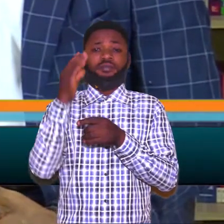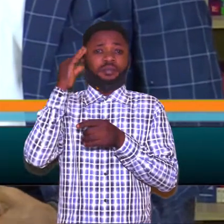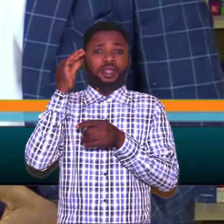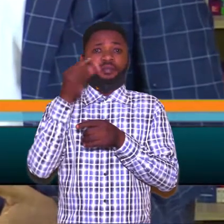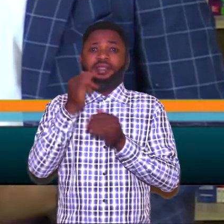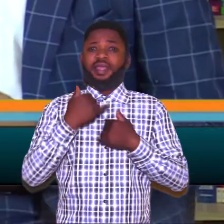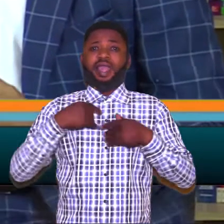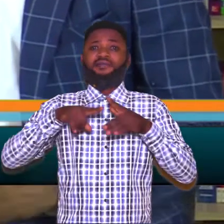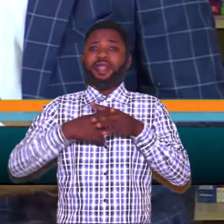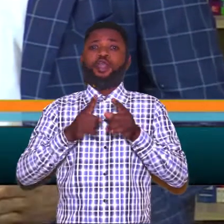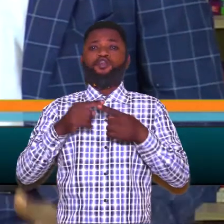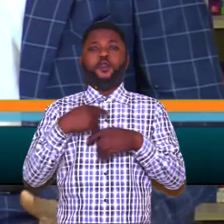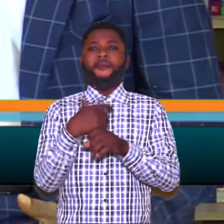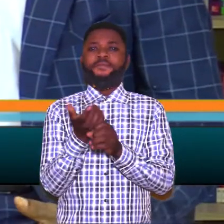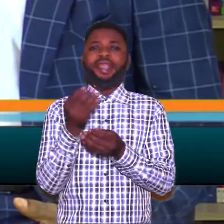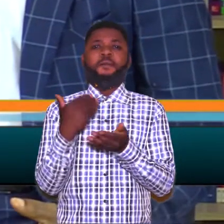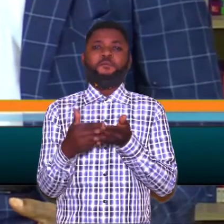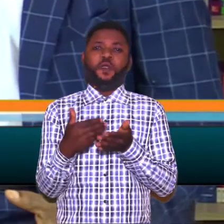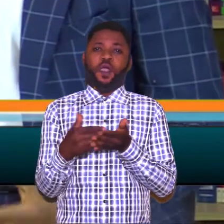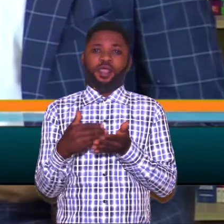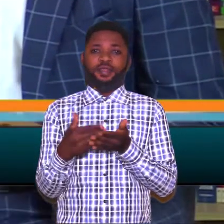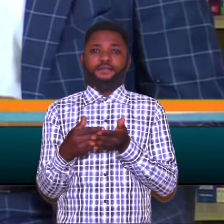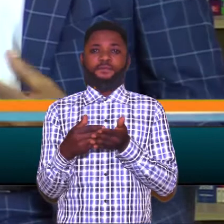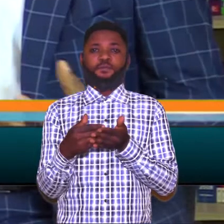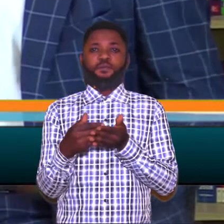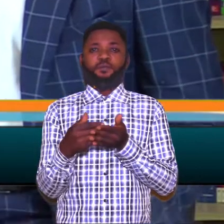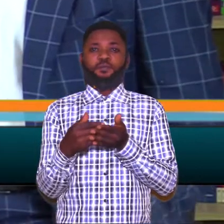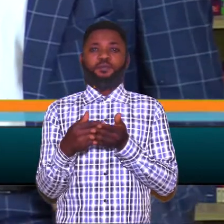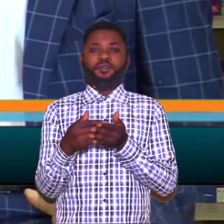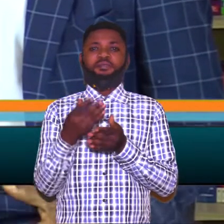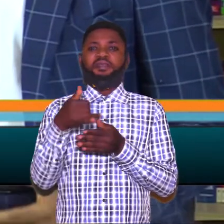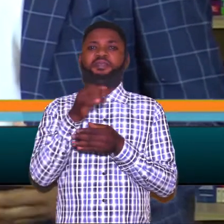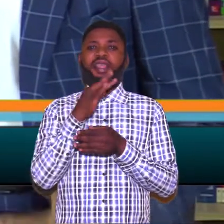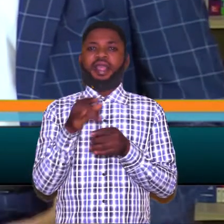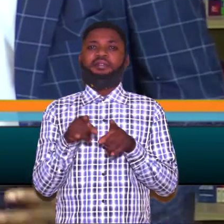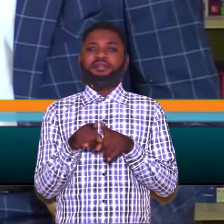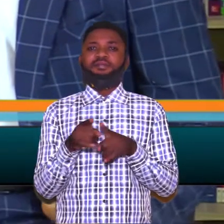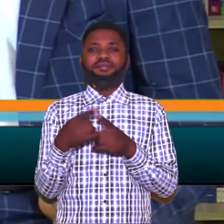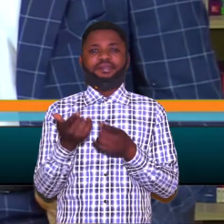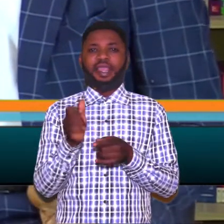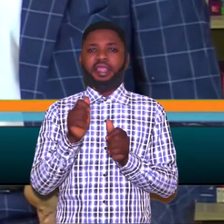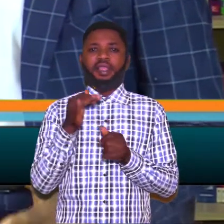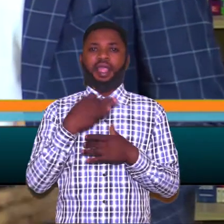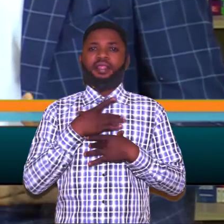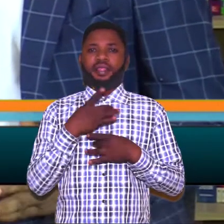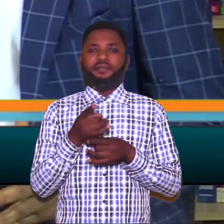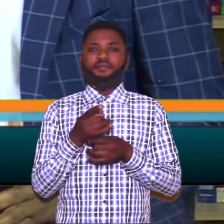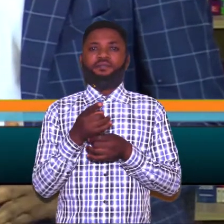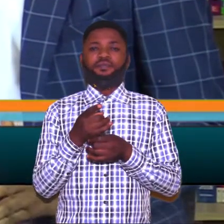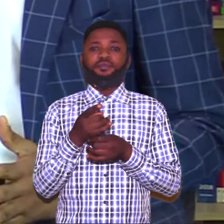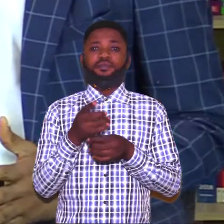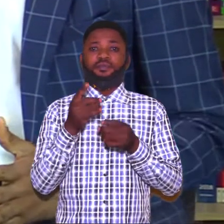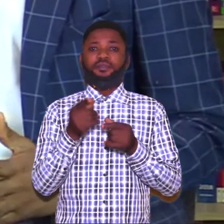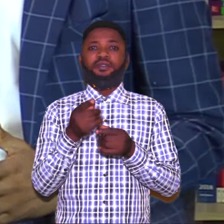they have started making money. their eyes opened and they are like, I mean, yeah. immediately